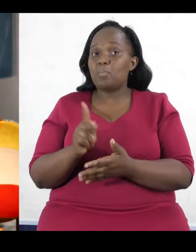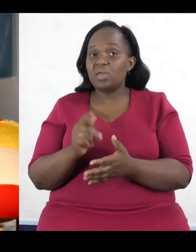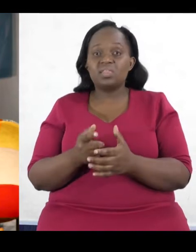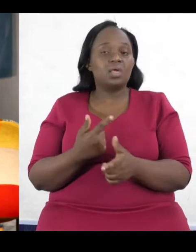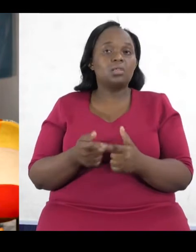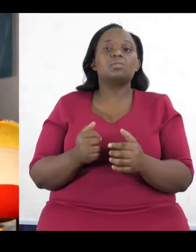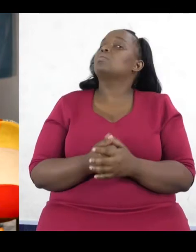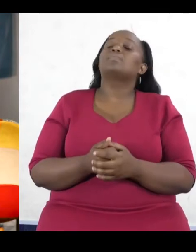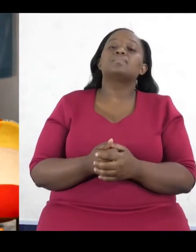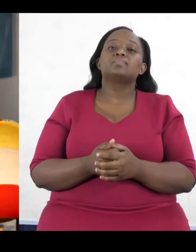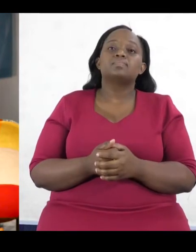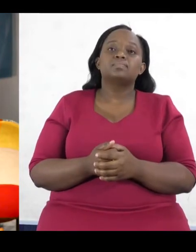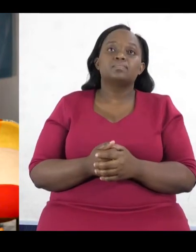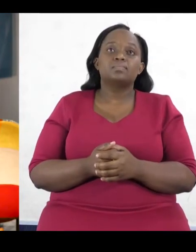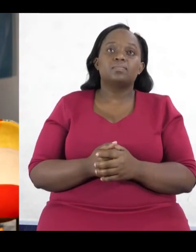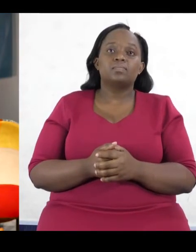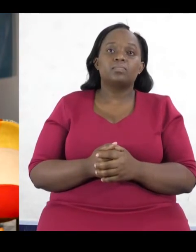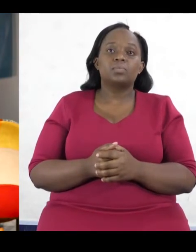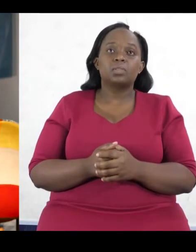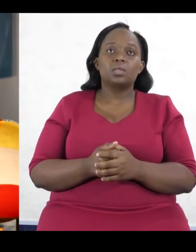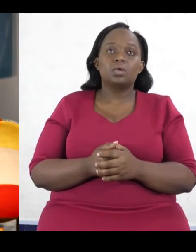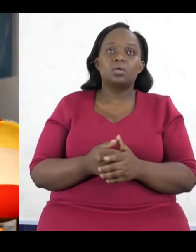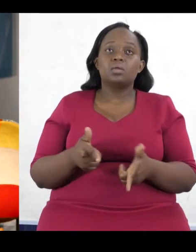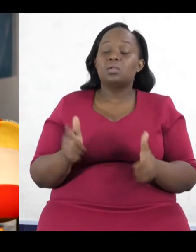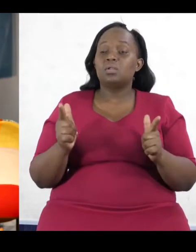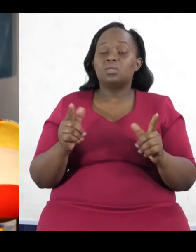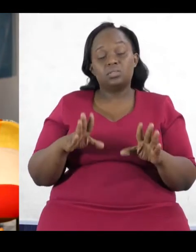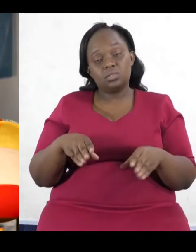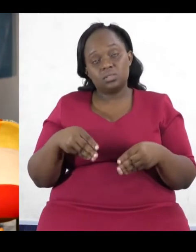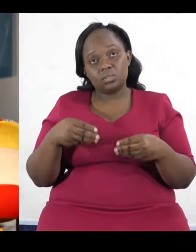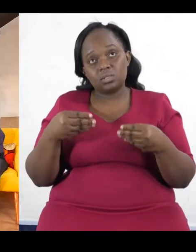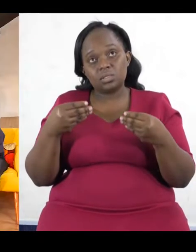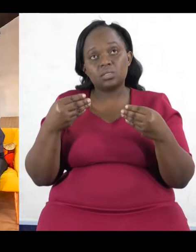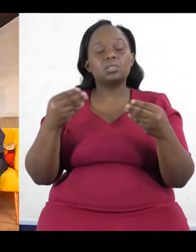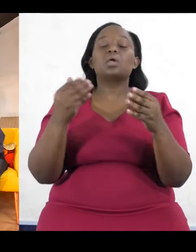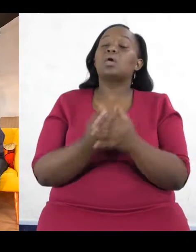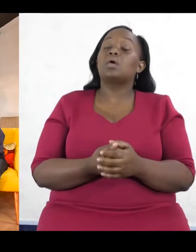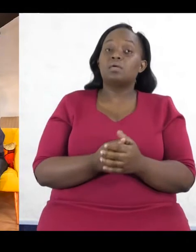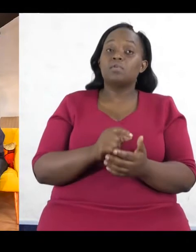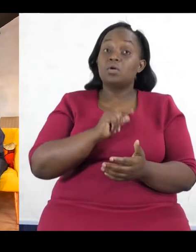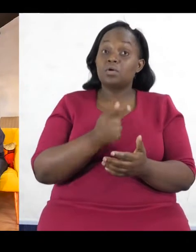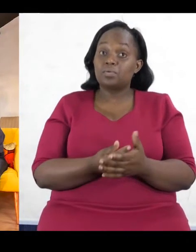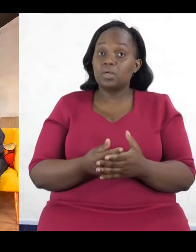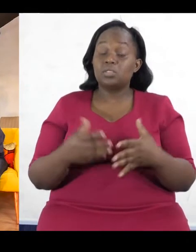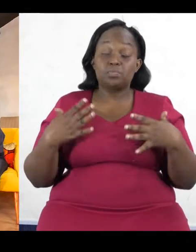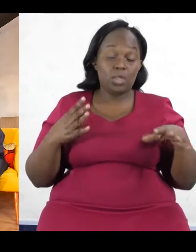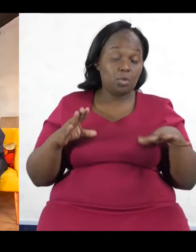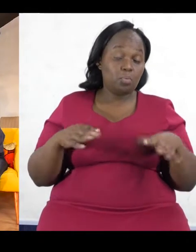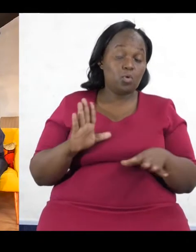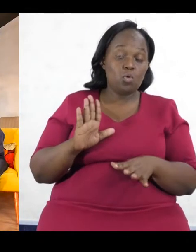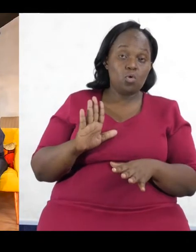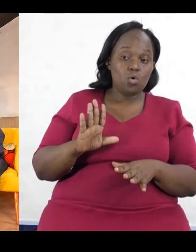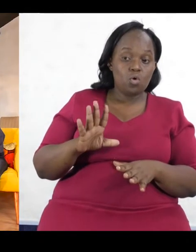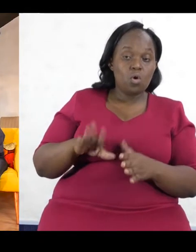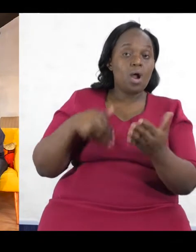So let's give, I think we should give grace to first of all, the people who get there first. then secondly, maybe really look at what we